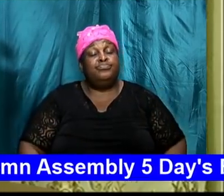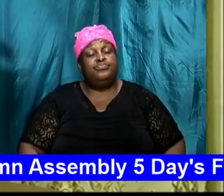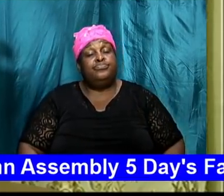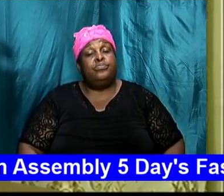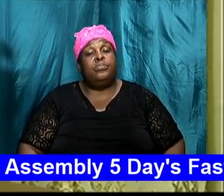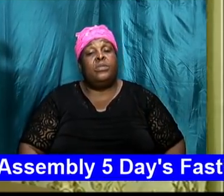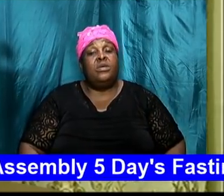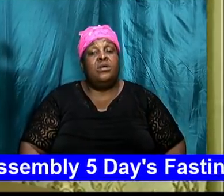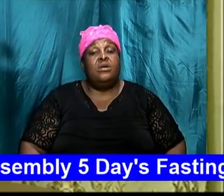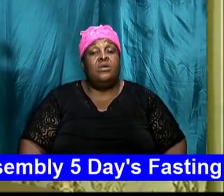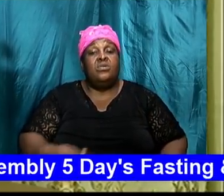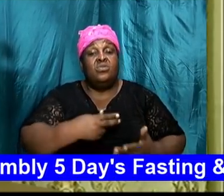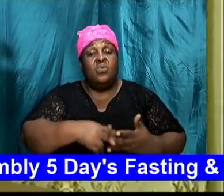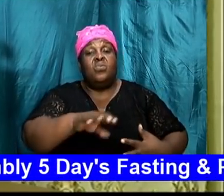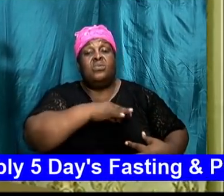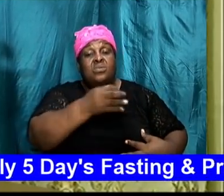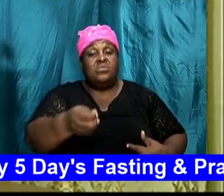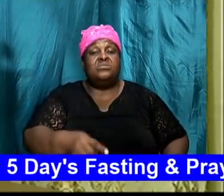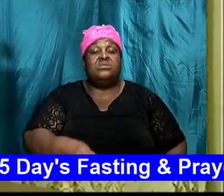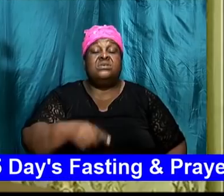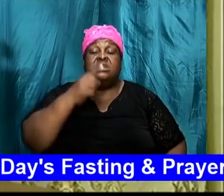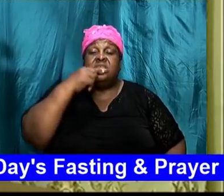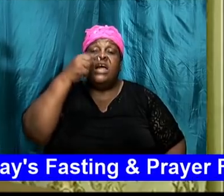told you that you should stay put